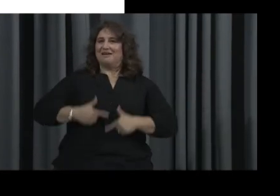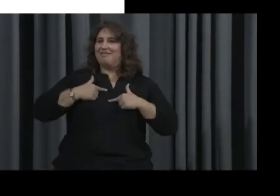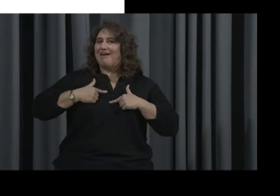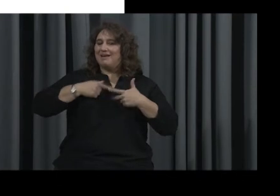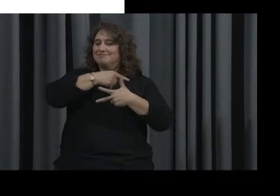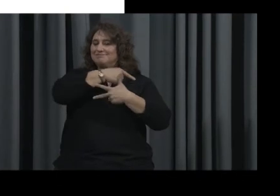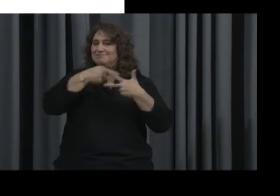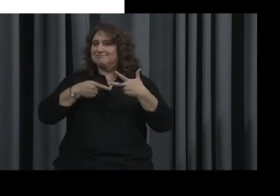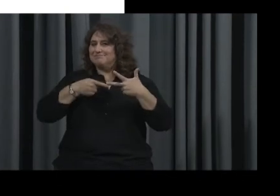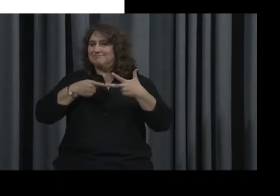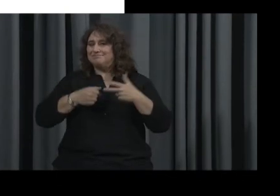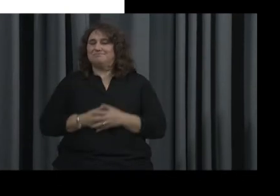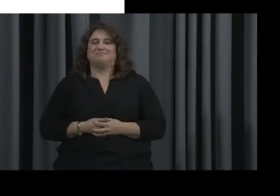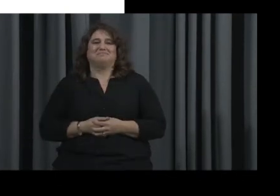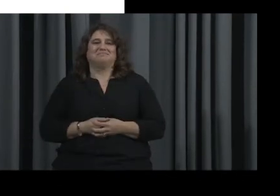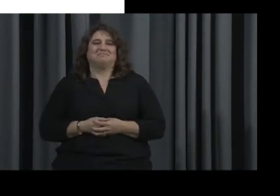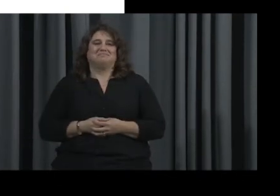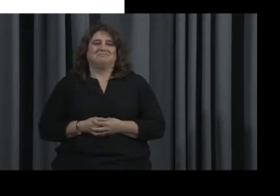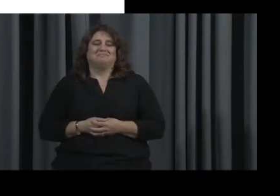All right. So.